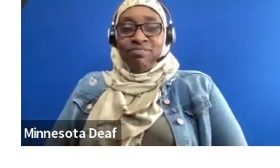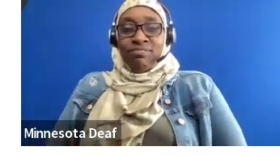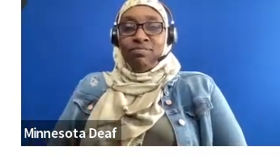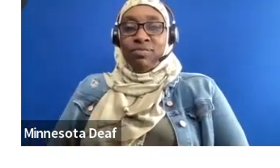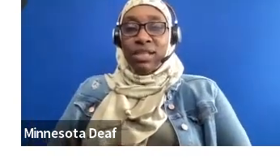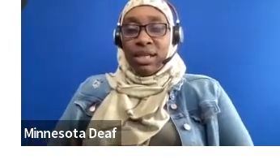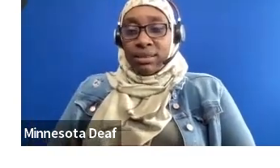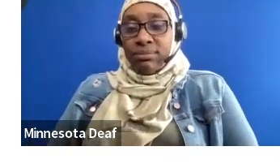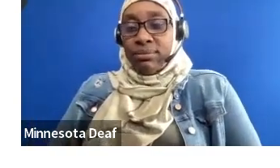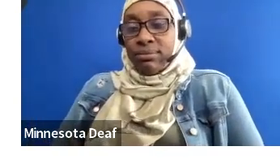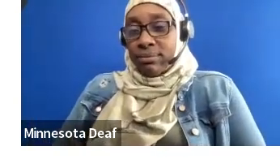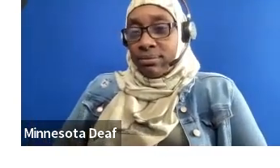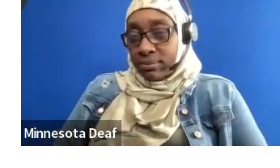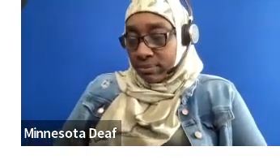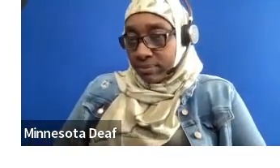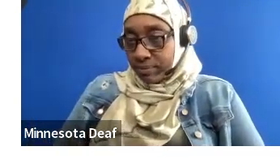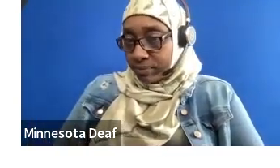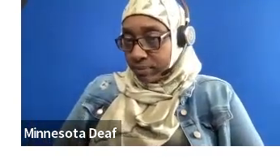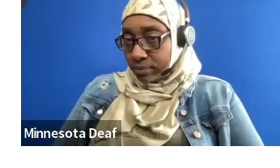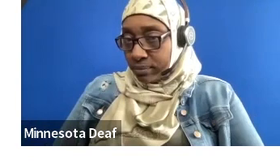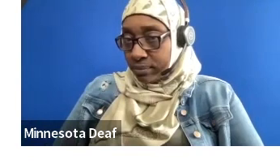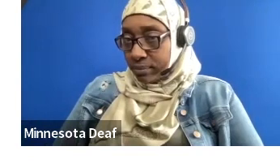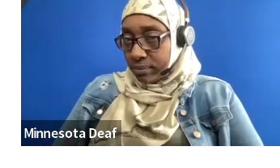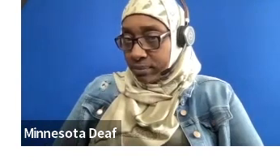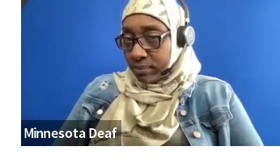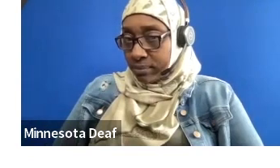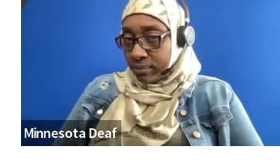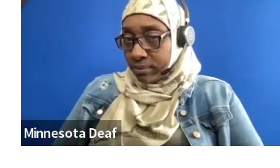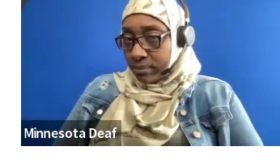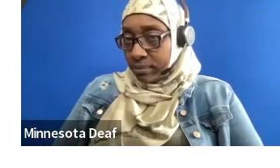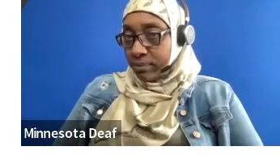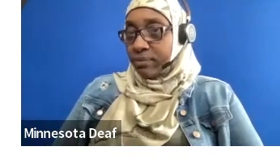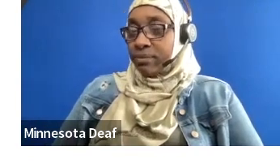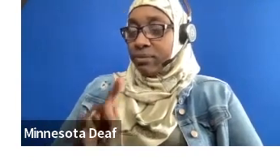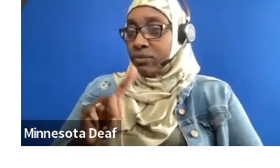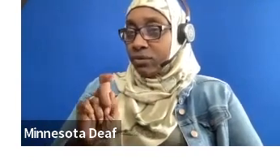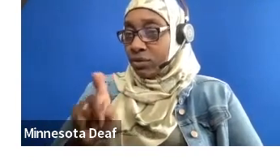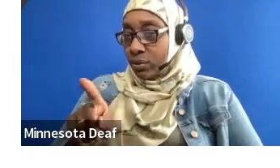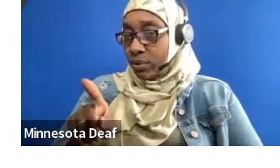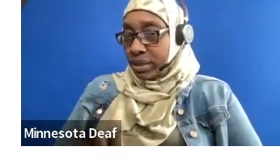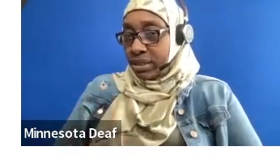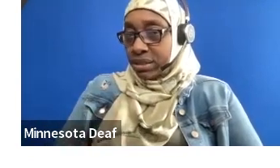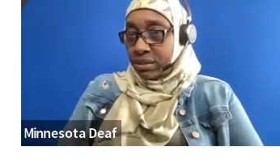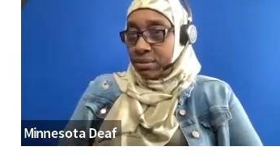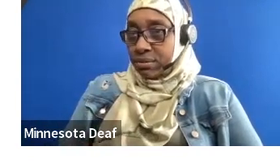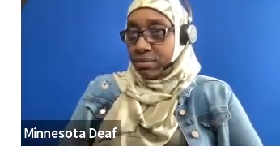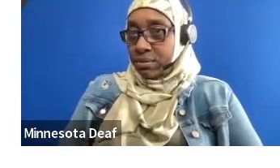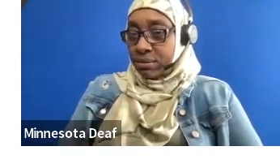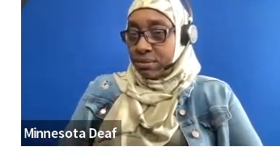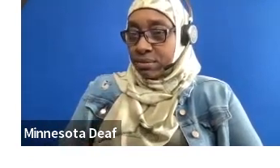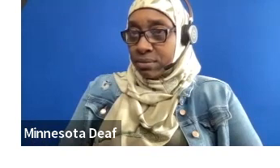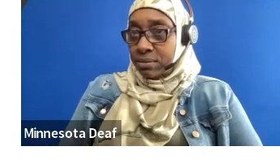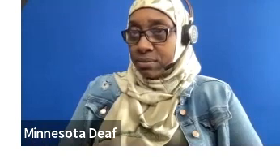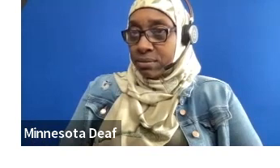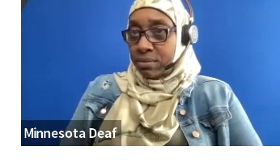Speaking of mentors, how do you face, how do you handle challenges when, say, a vector is from a